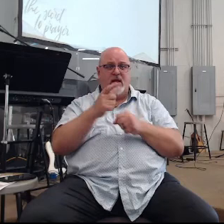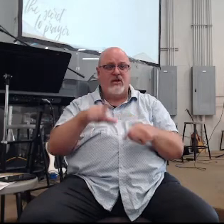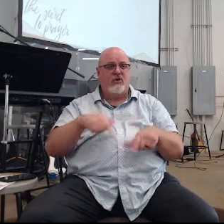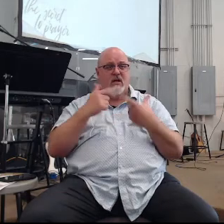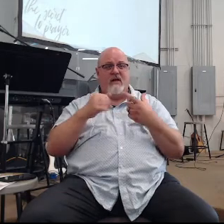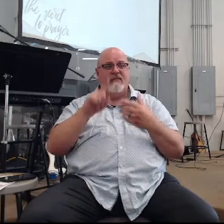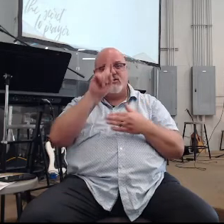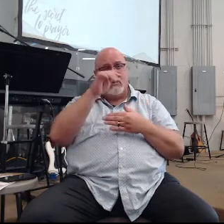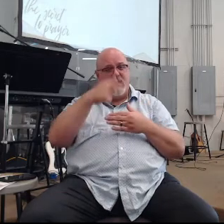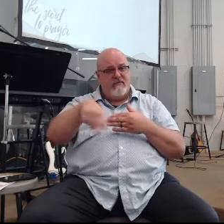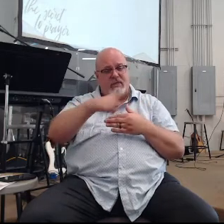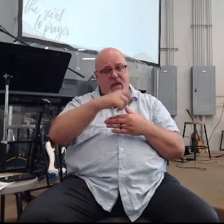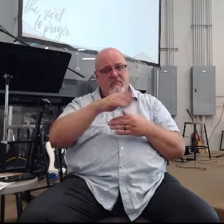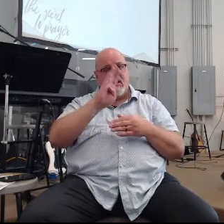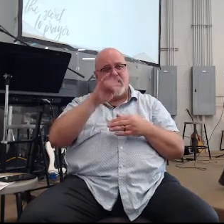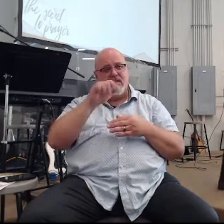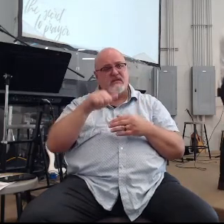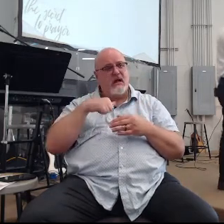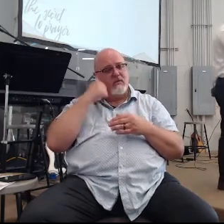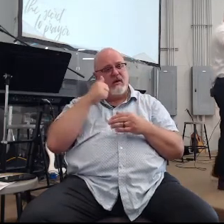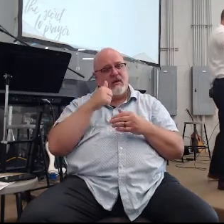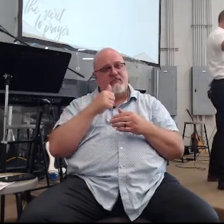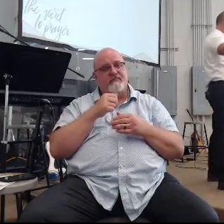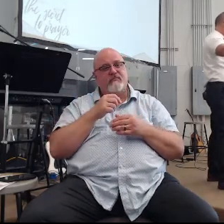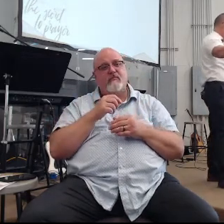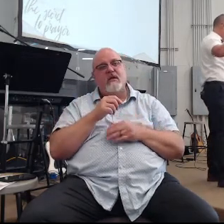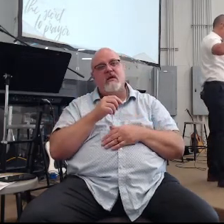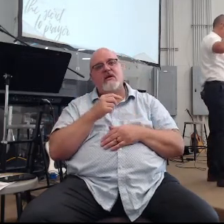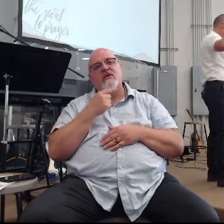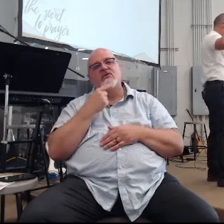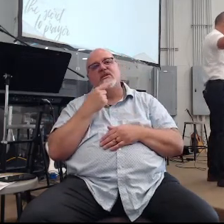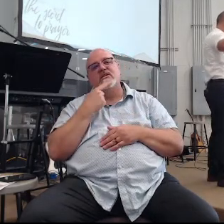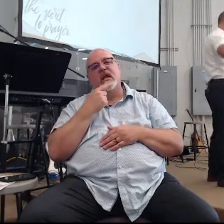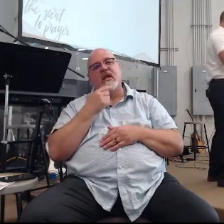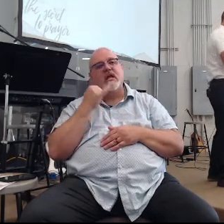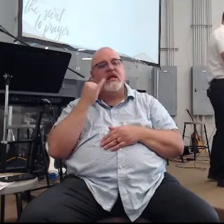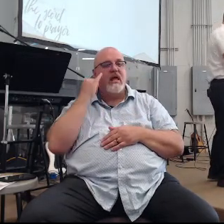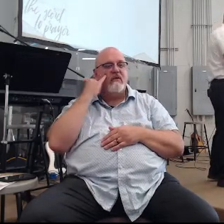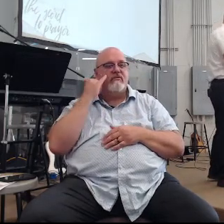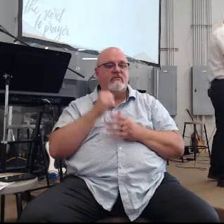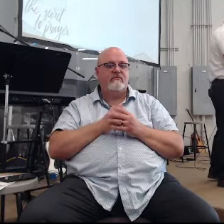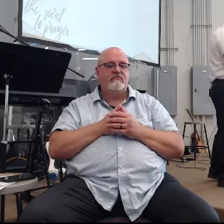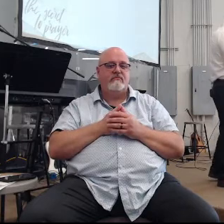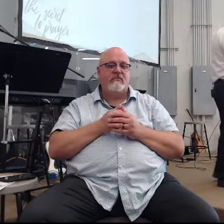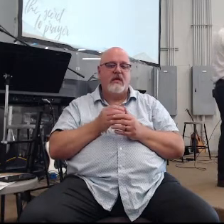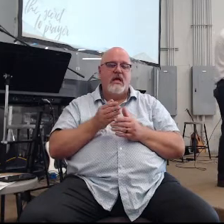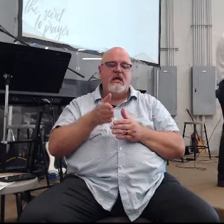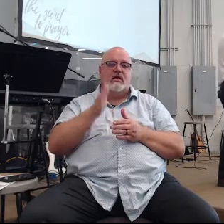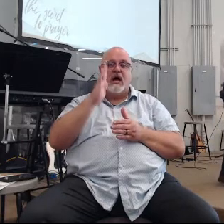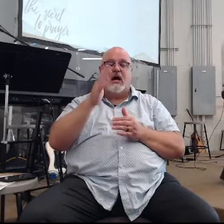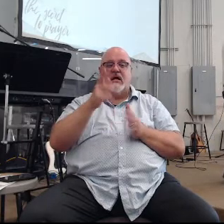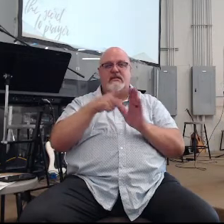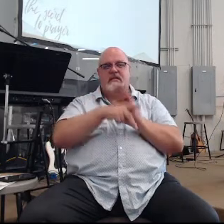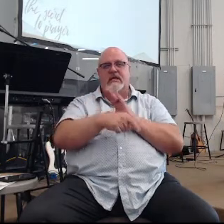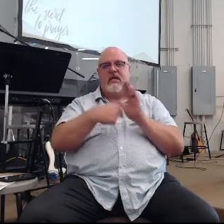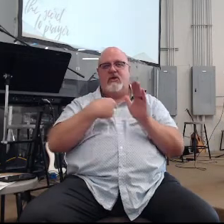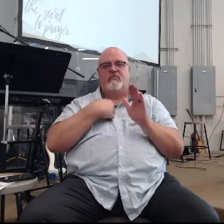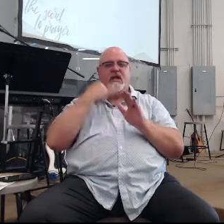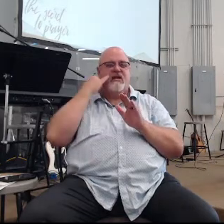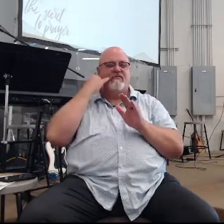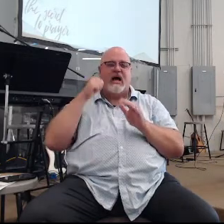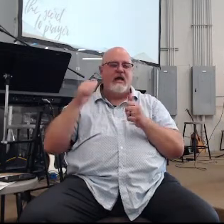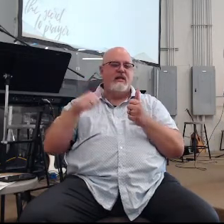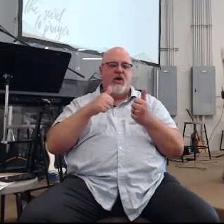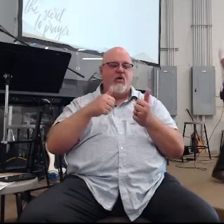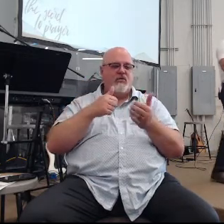life as one of them by this time tomorrow so she's threatening his life she's saying may the gods kill me if I don't get to you by tomorrow